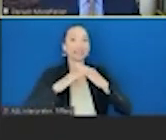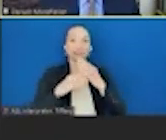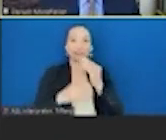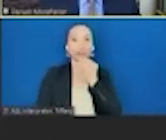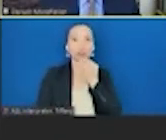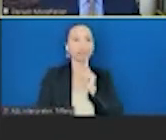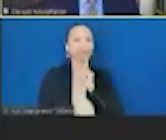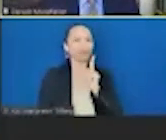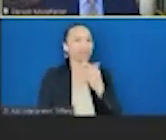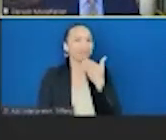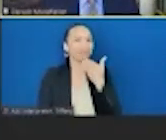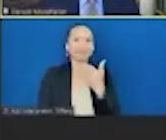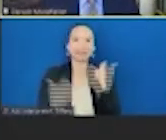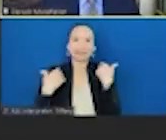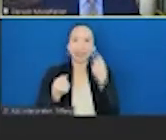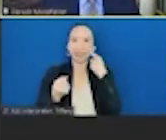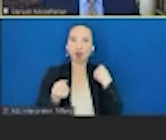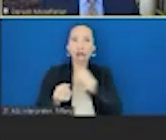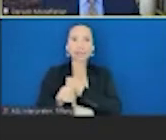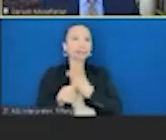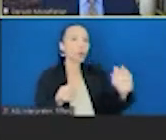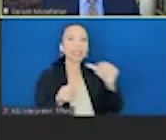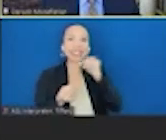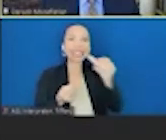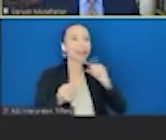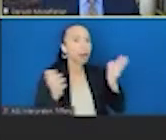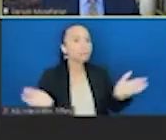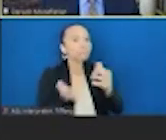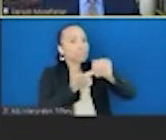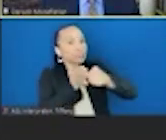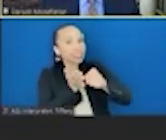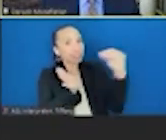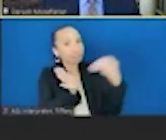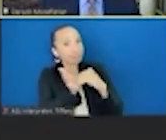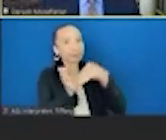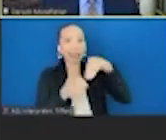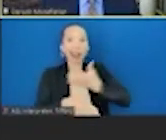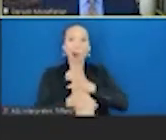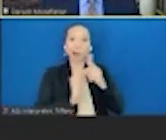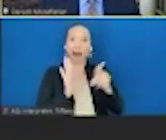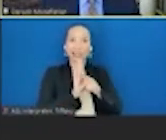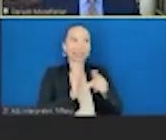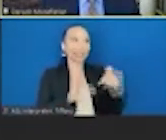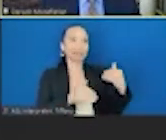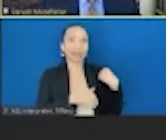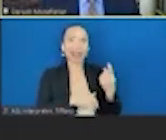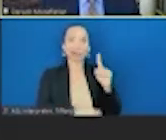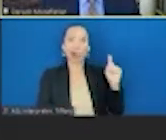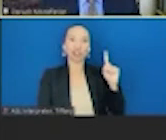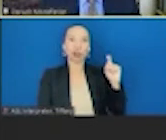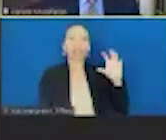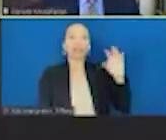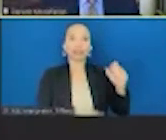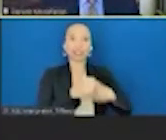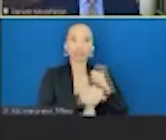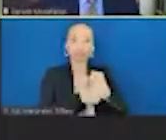these are the ones that have been most under emphasized in our policies over the last, let's say, 100, 100, 150 years. We really have